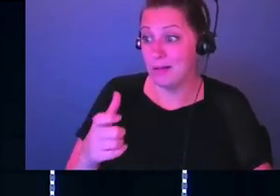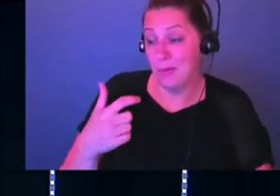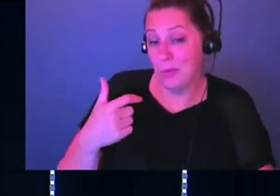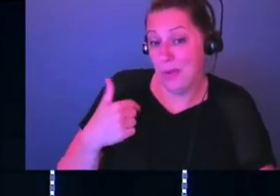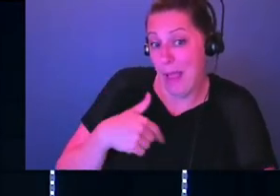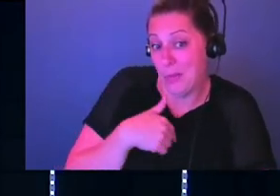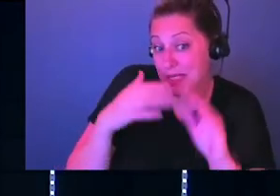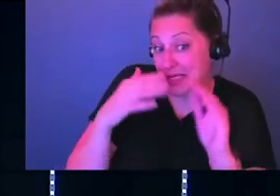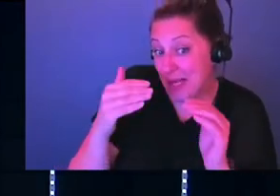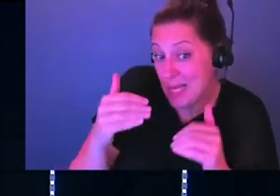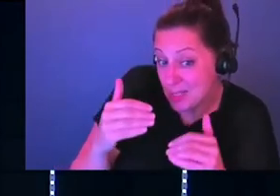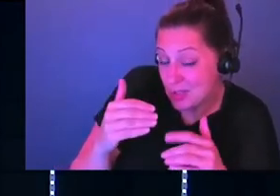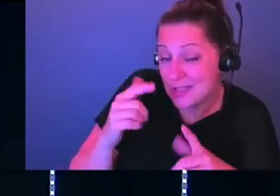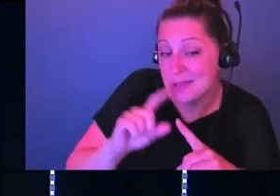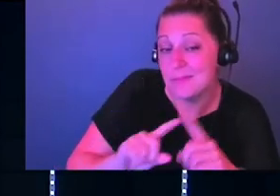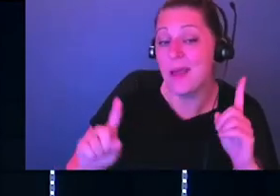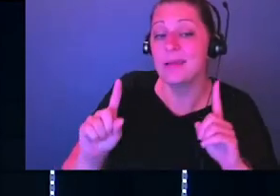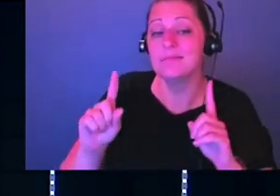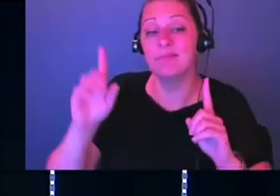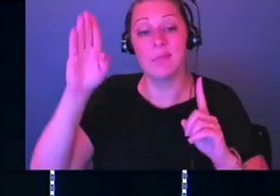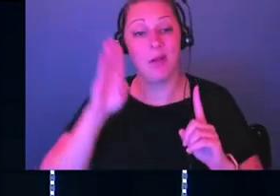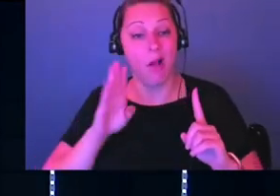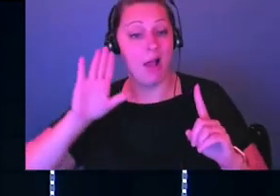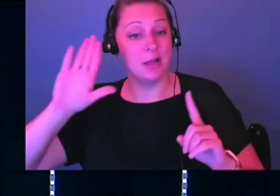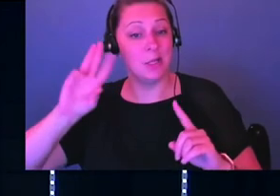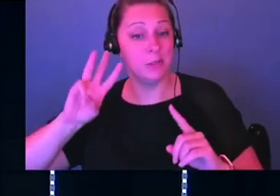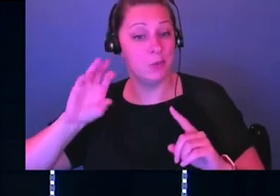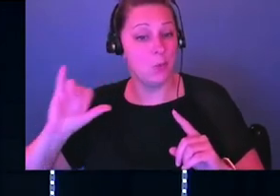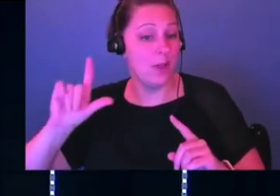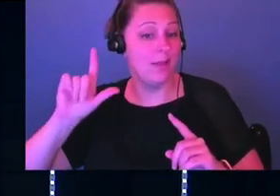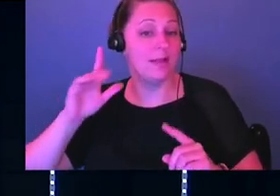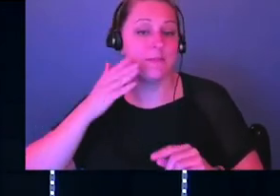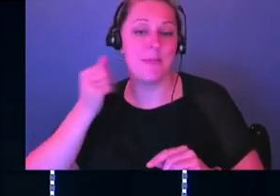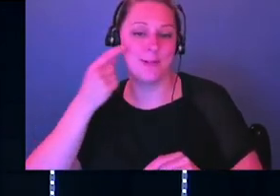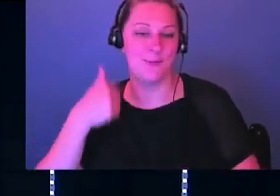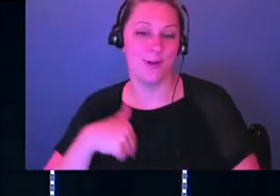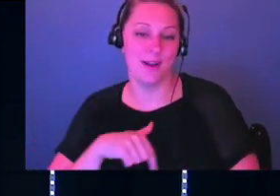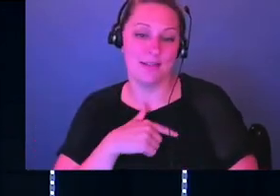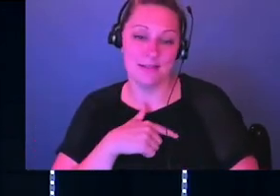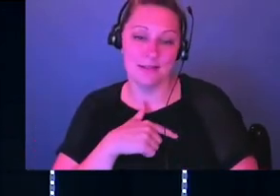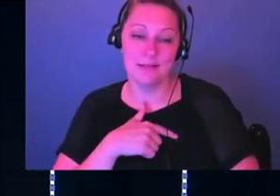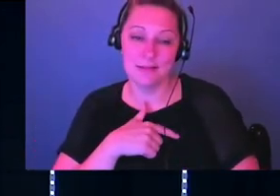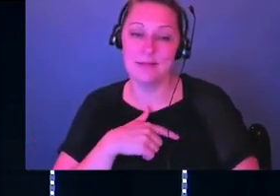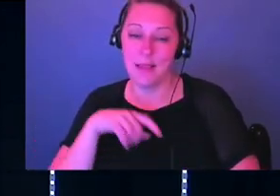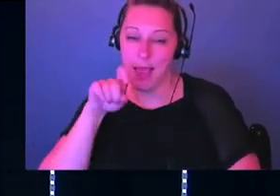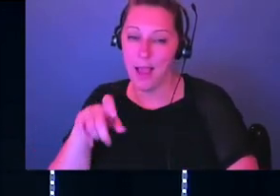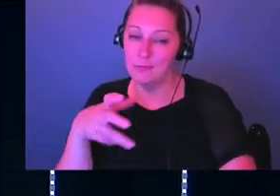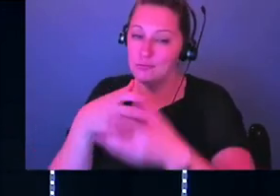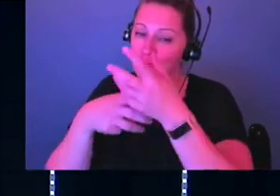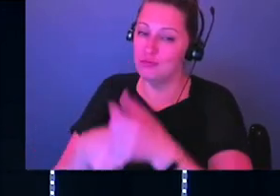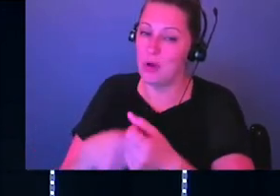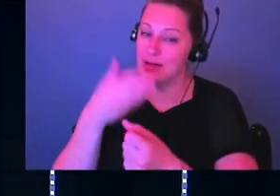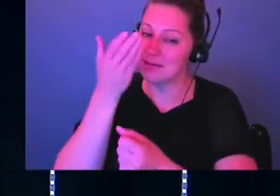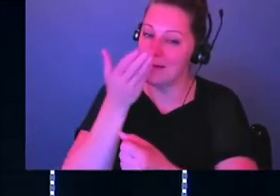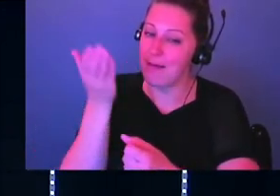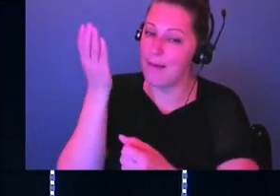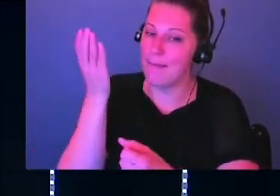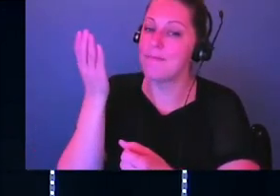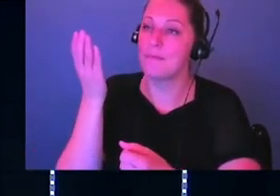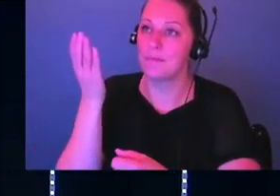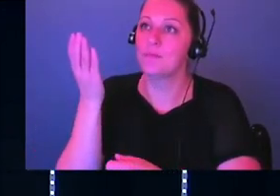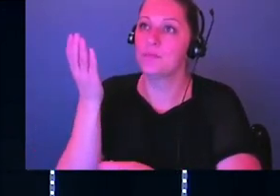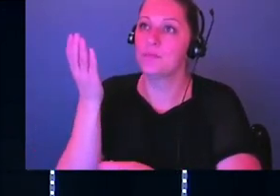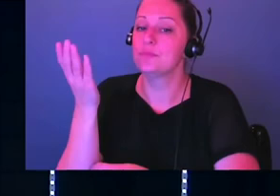always be what's best for us. But we've got to take that step and we've got to trust him because God wants to give us